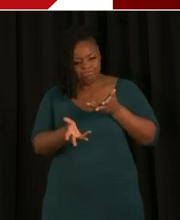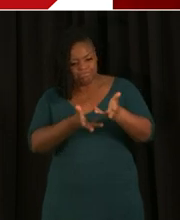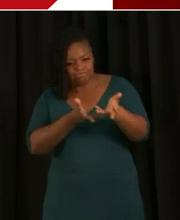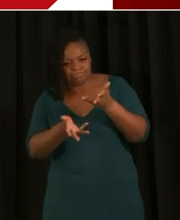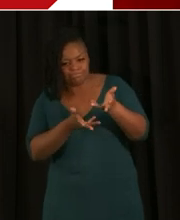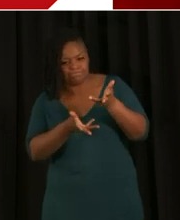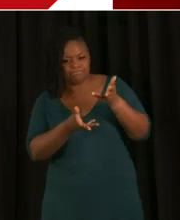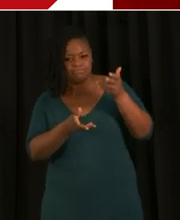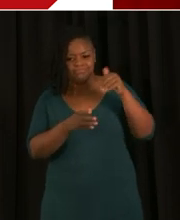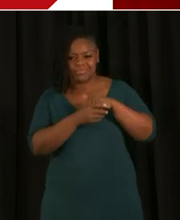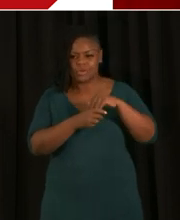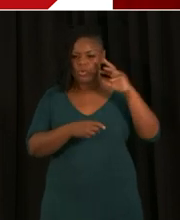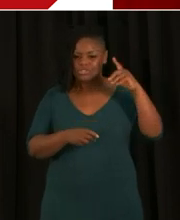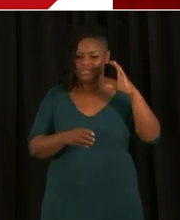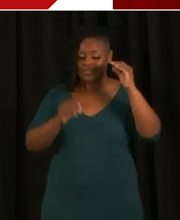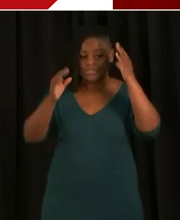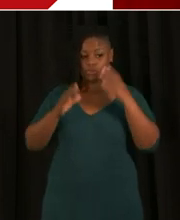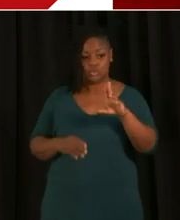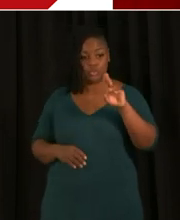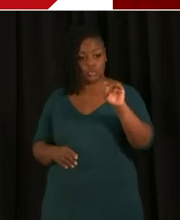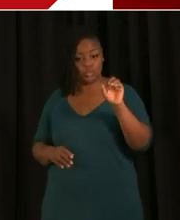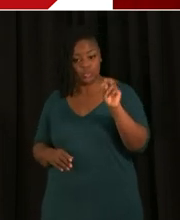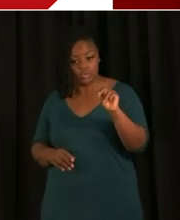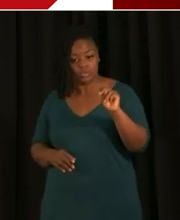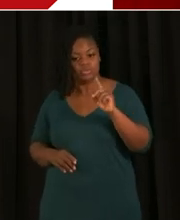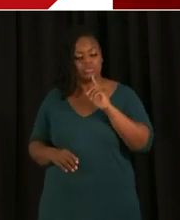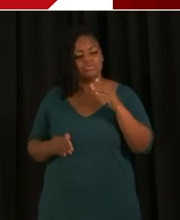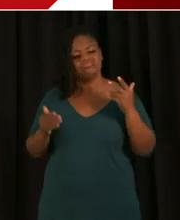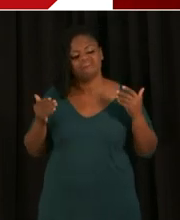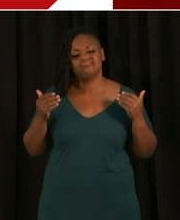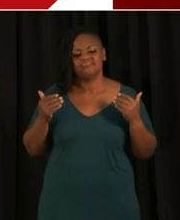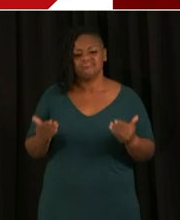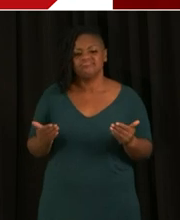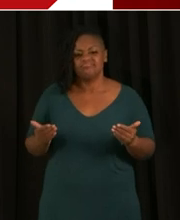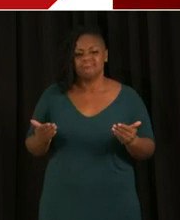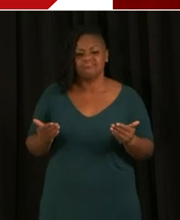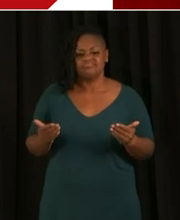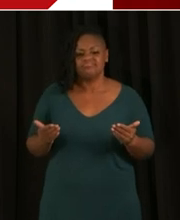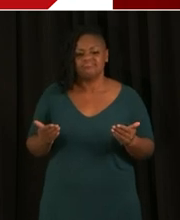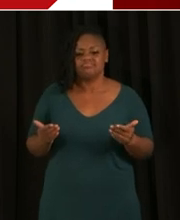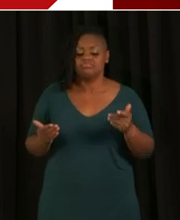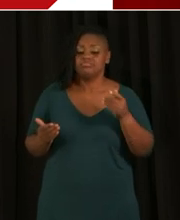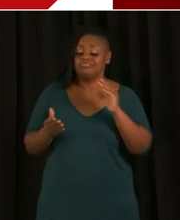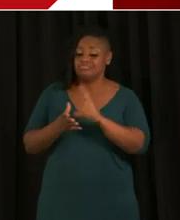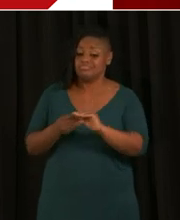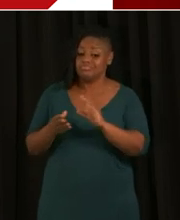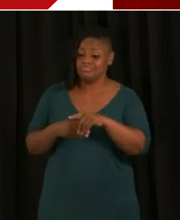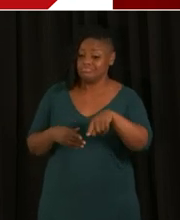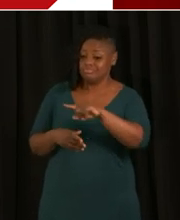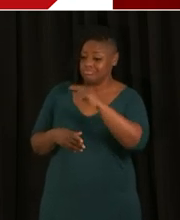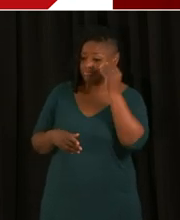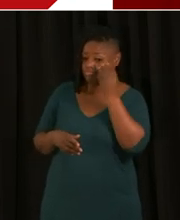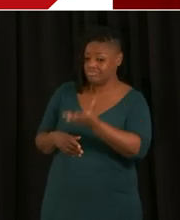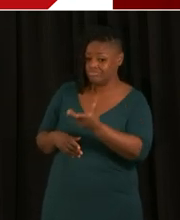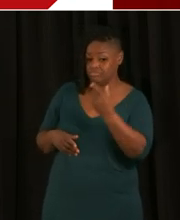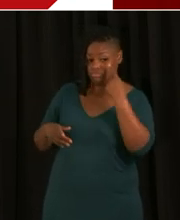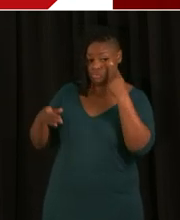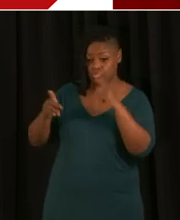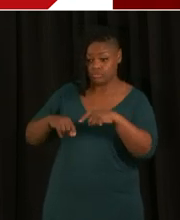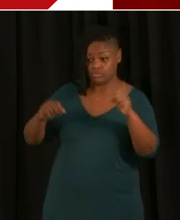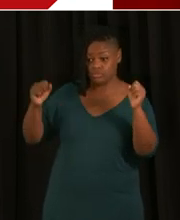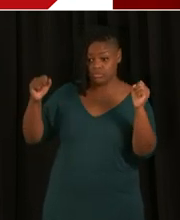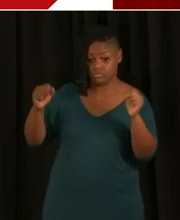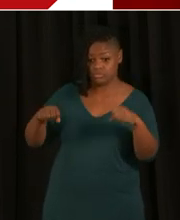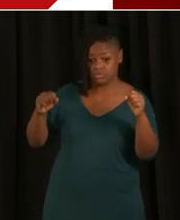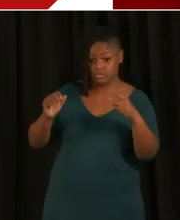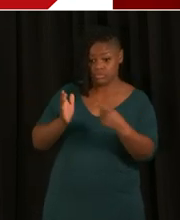Union and are going to move forward with the terms and the tentative agreement that we believe we have reached,